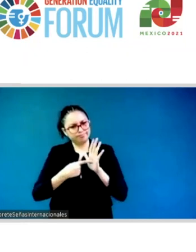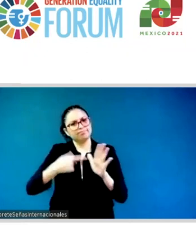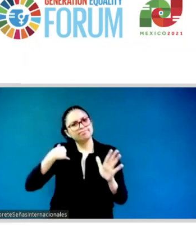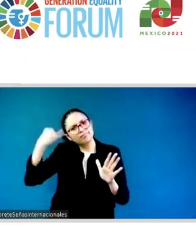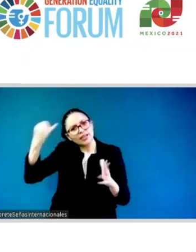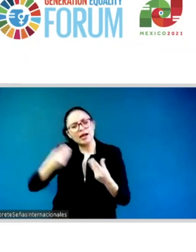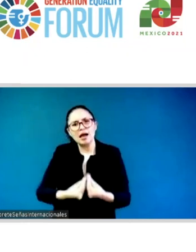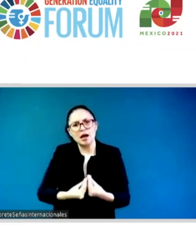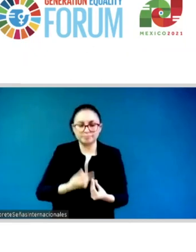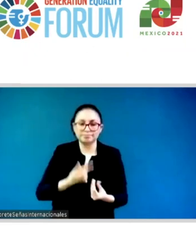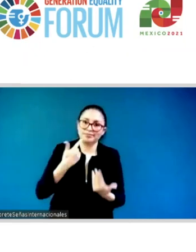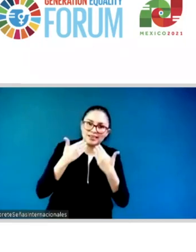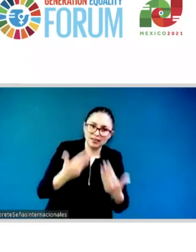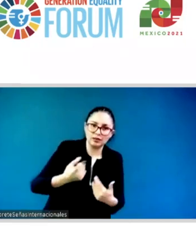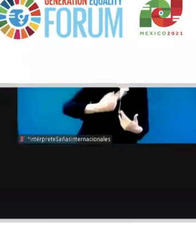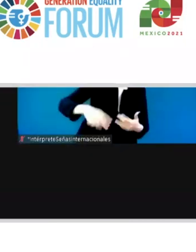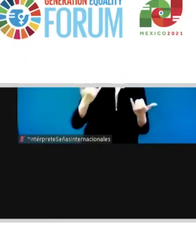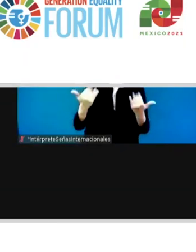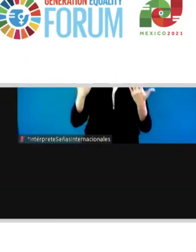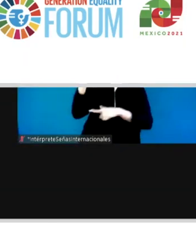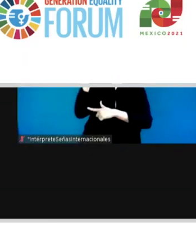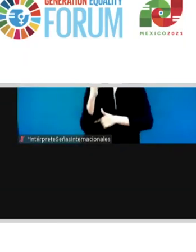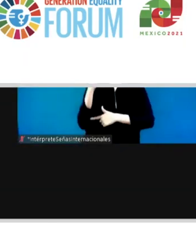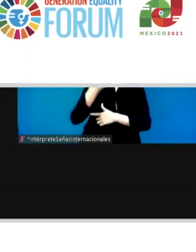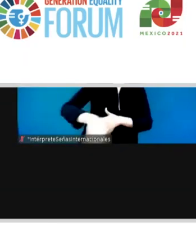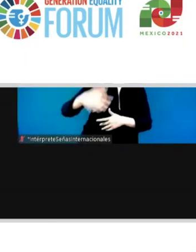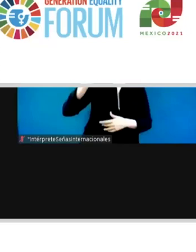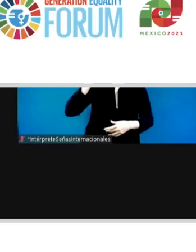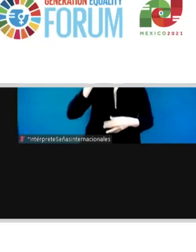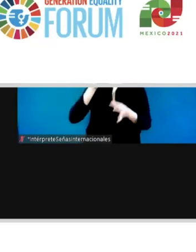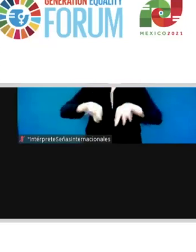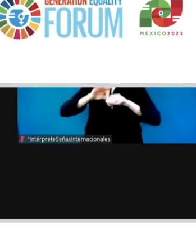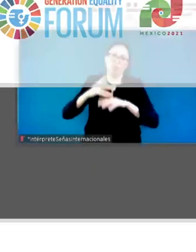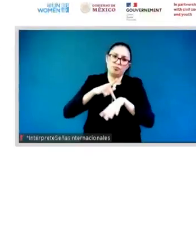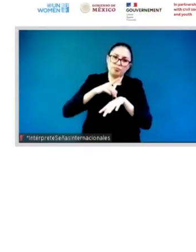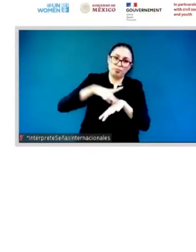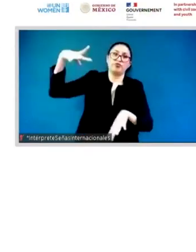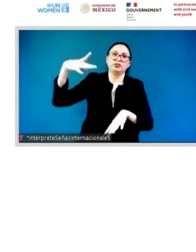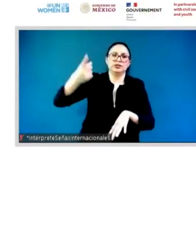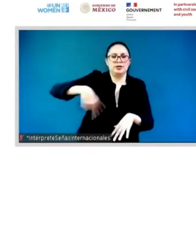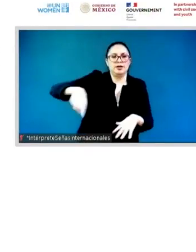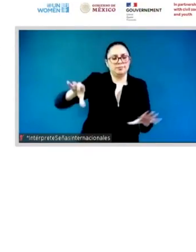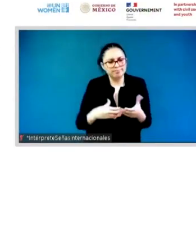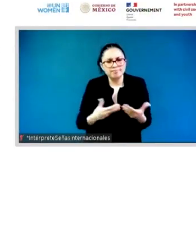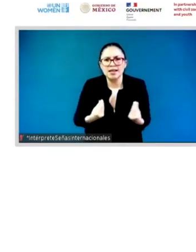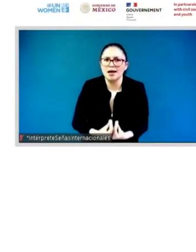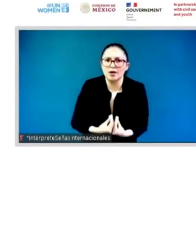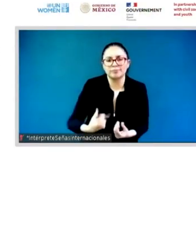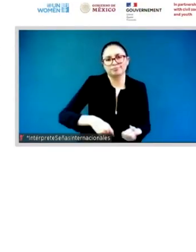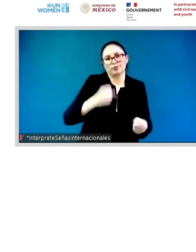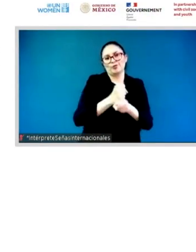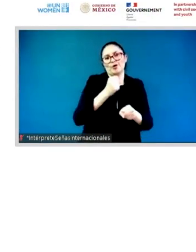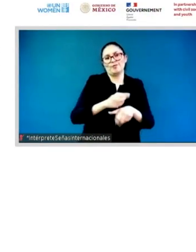on the contents of the draft blueprint, which is where we'll start, we will then have